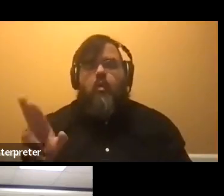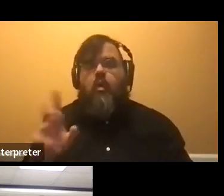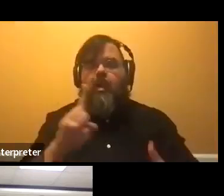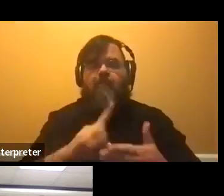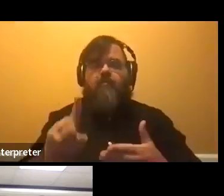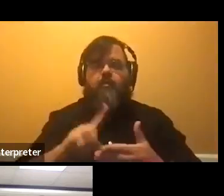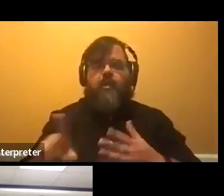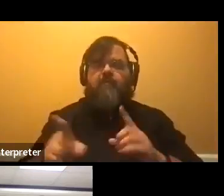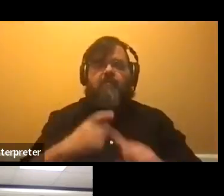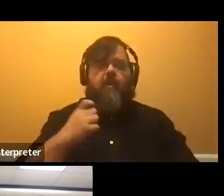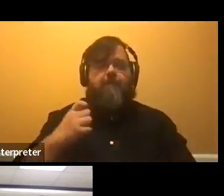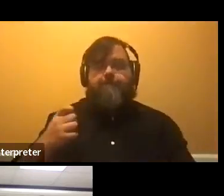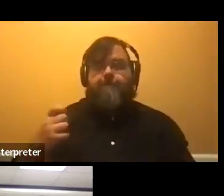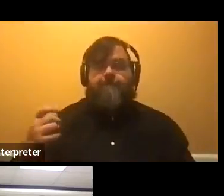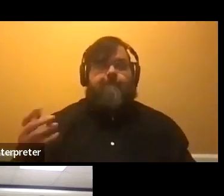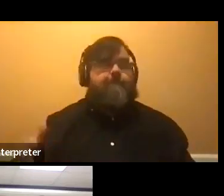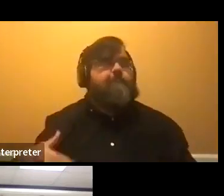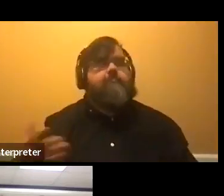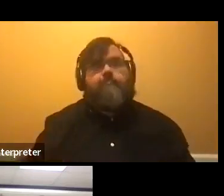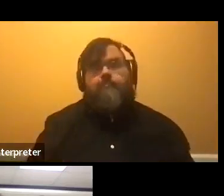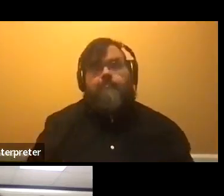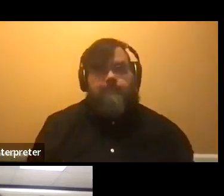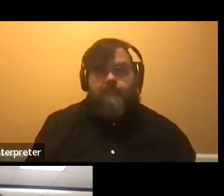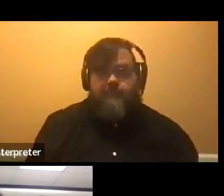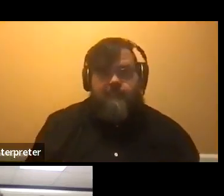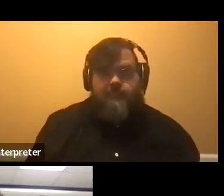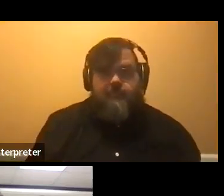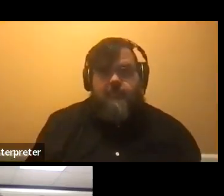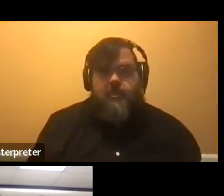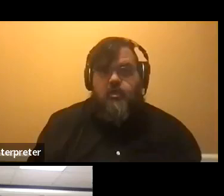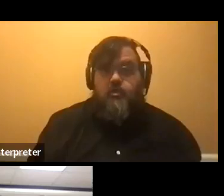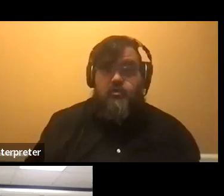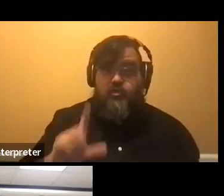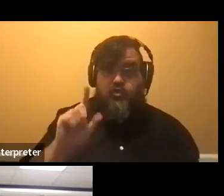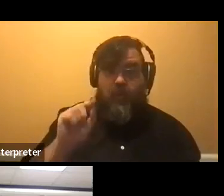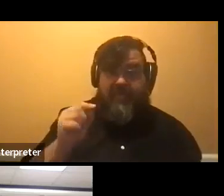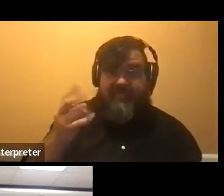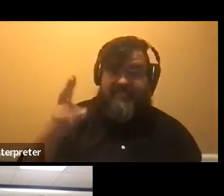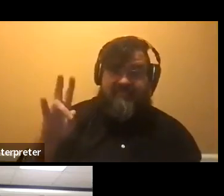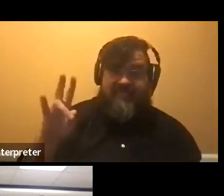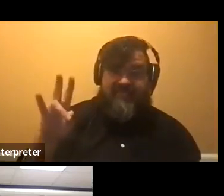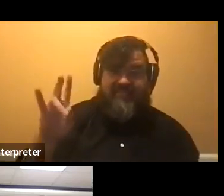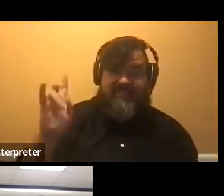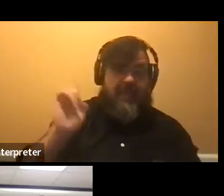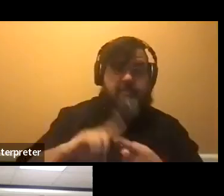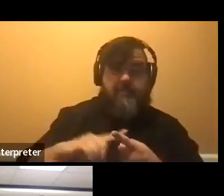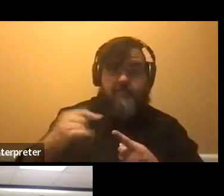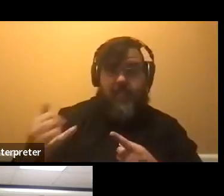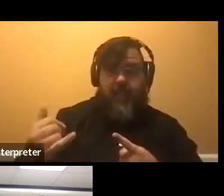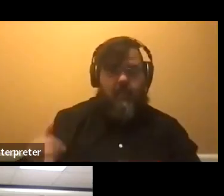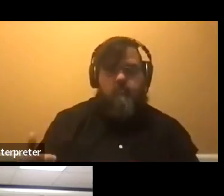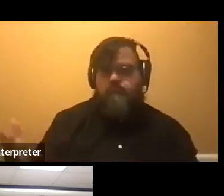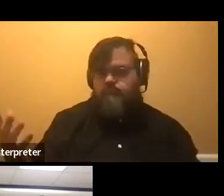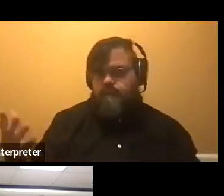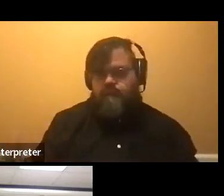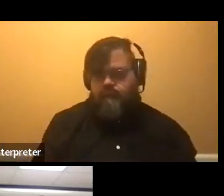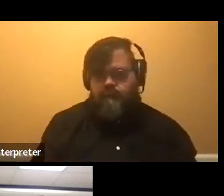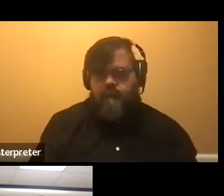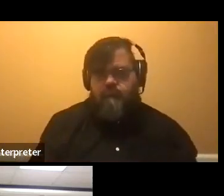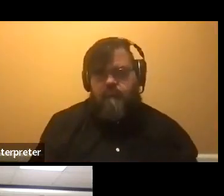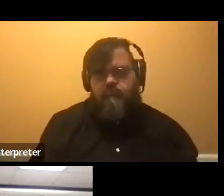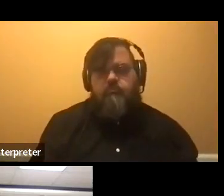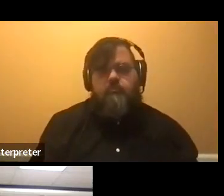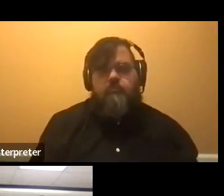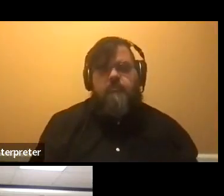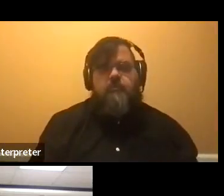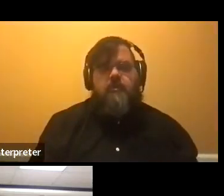nine, you know, 2017 until the present? So give us the